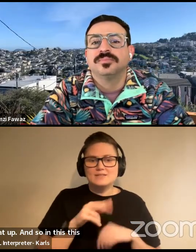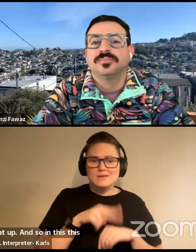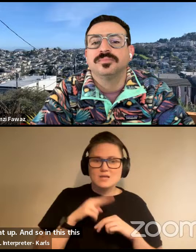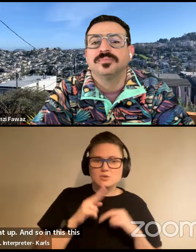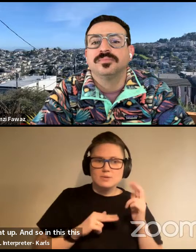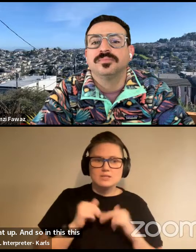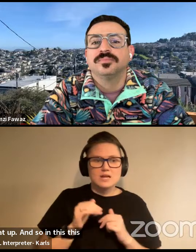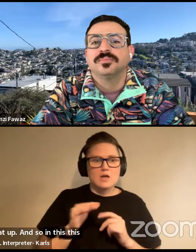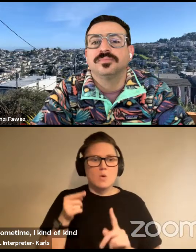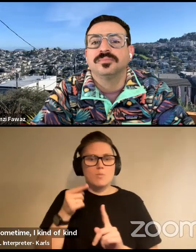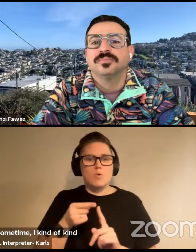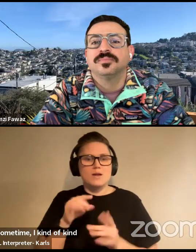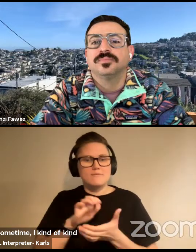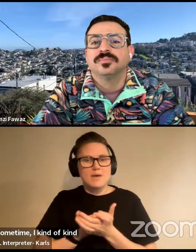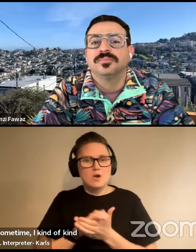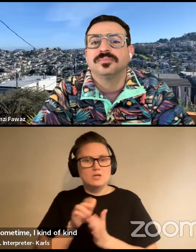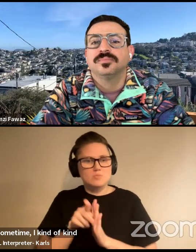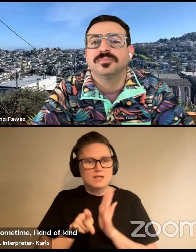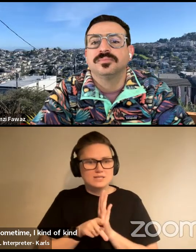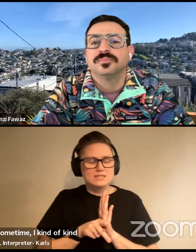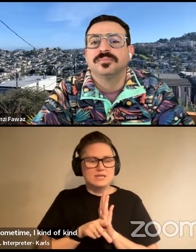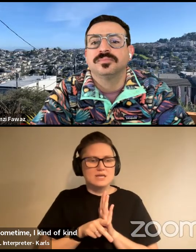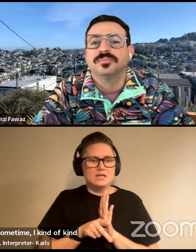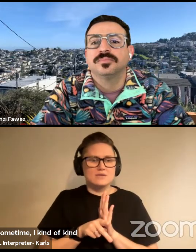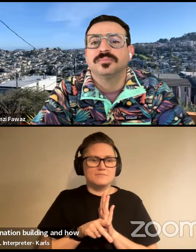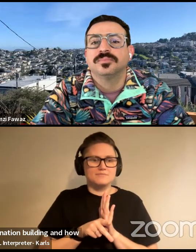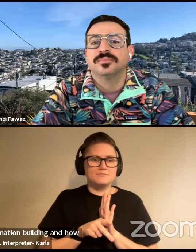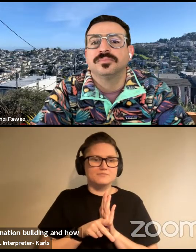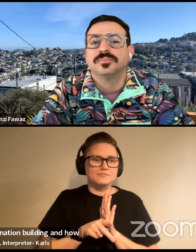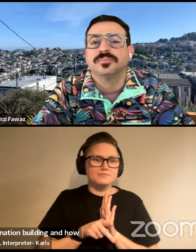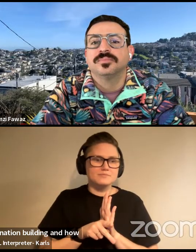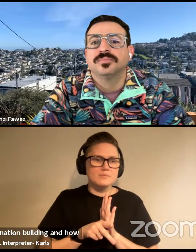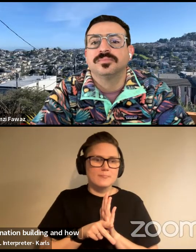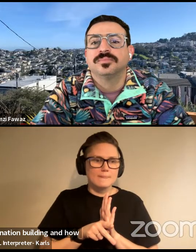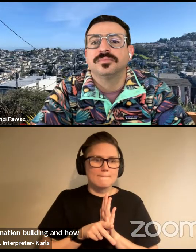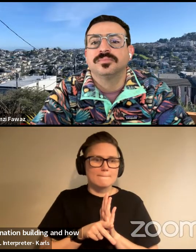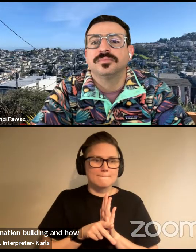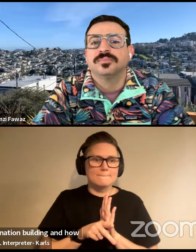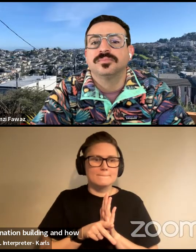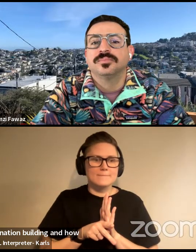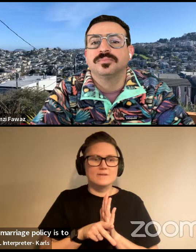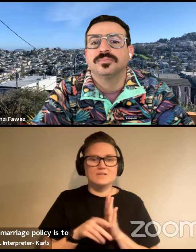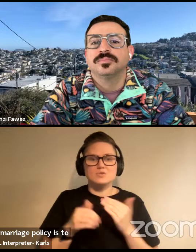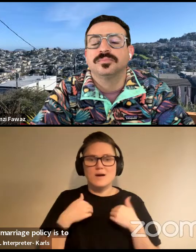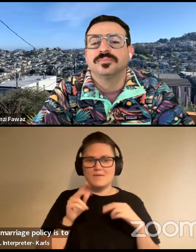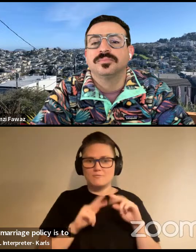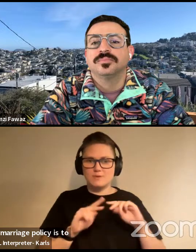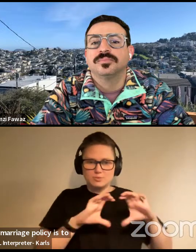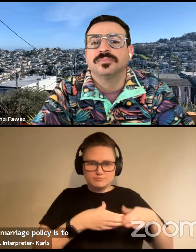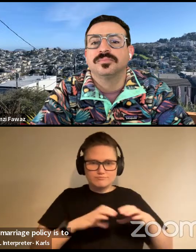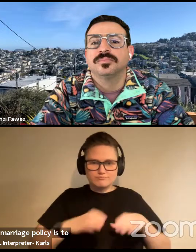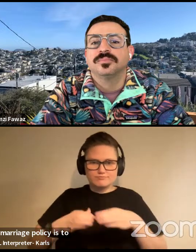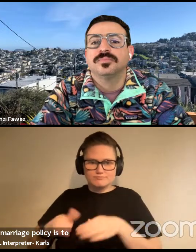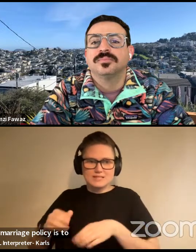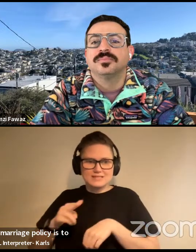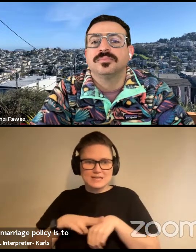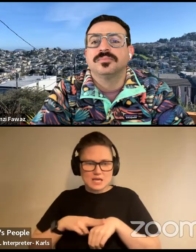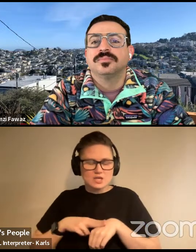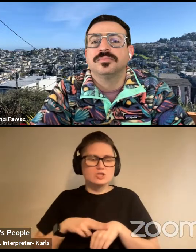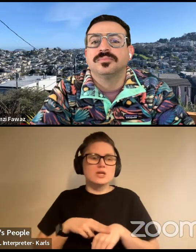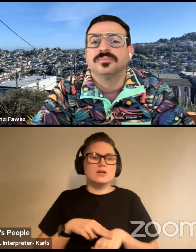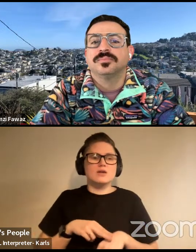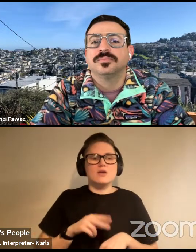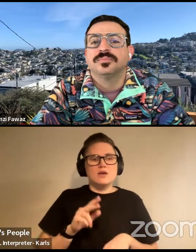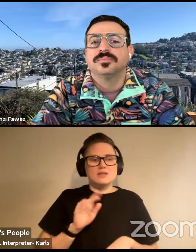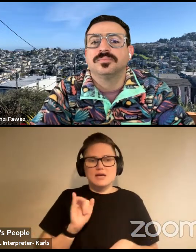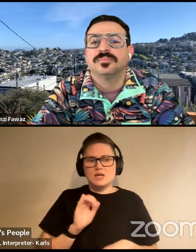the whole point of marriage policy is to organize people's people into nations. There's all, you know, drawing on Nancy F. Cotton people, like